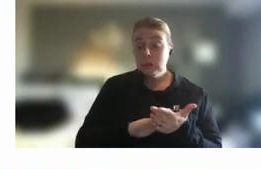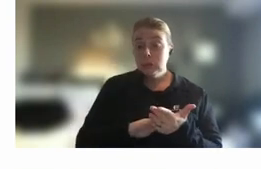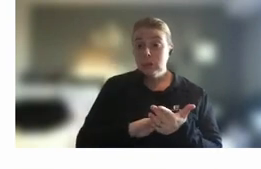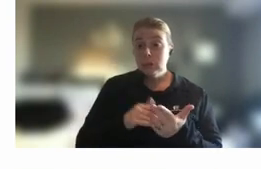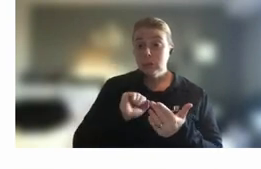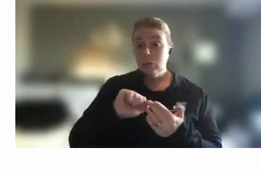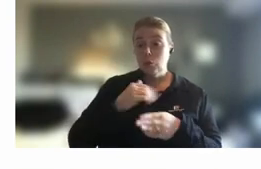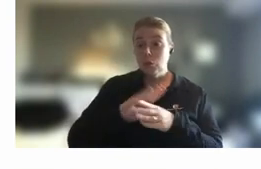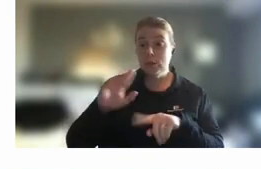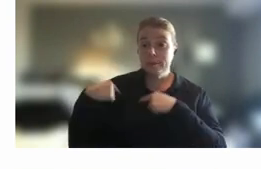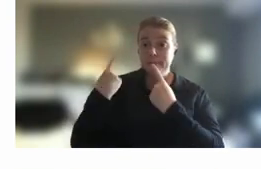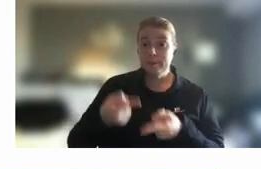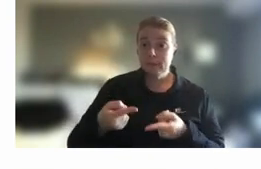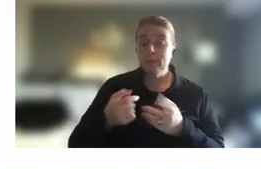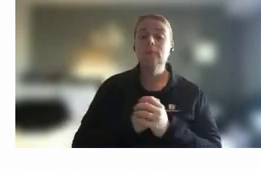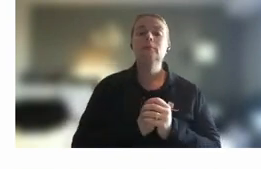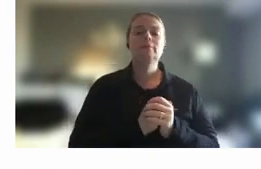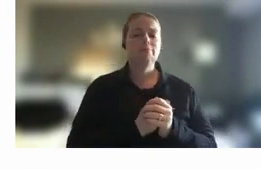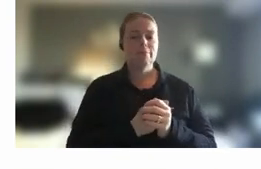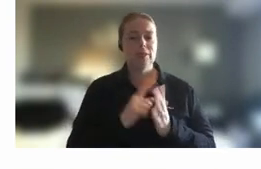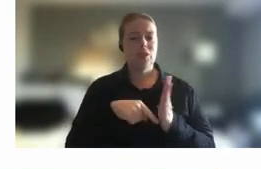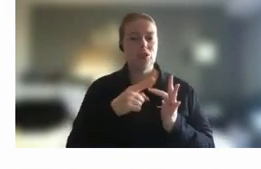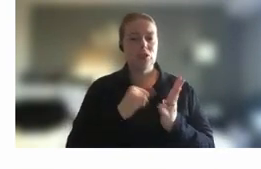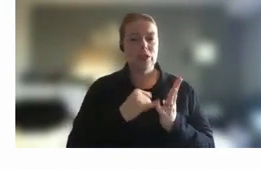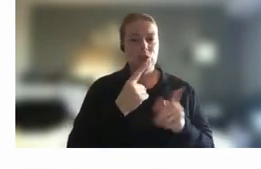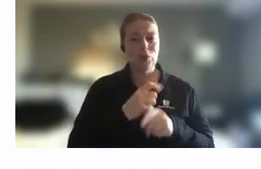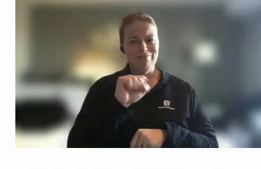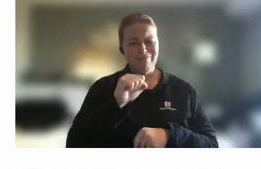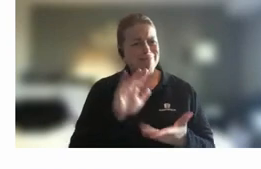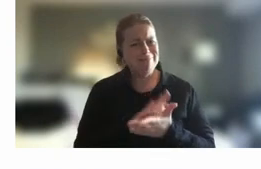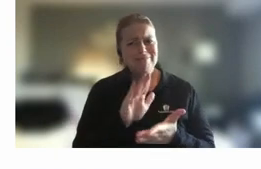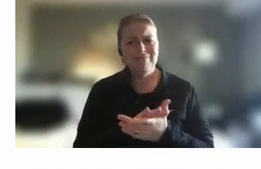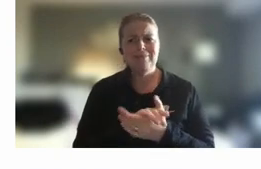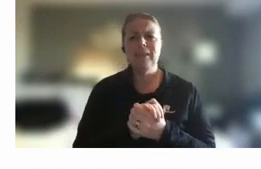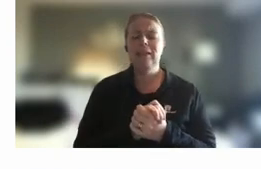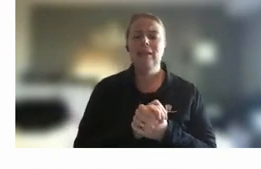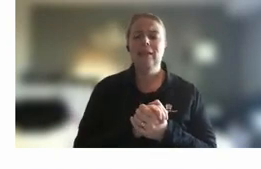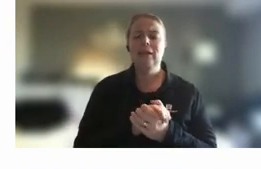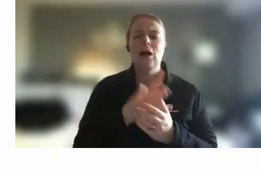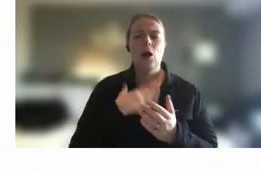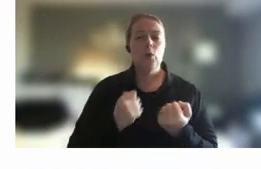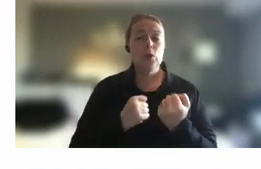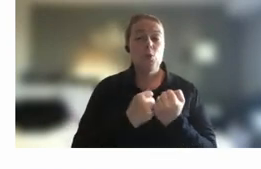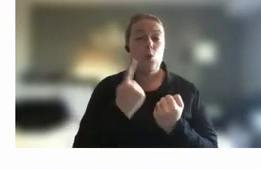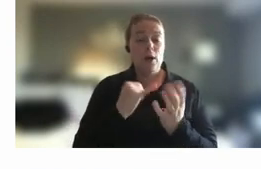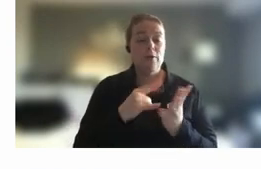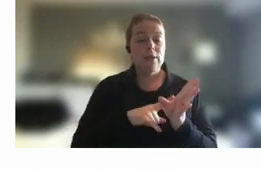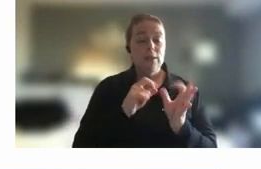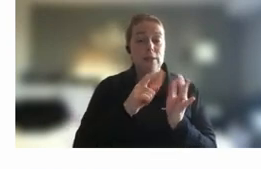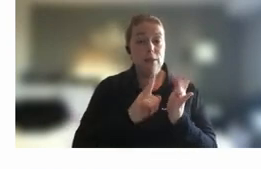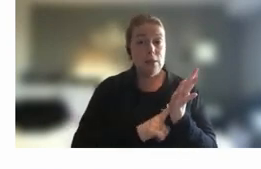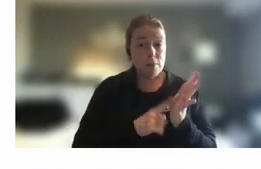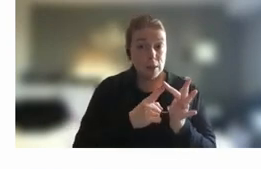absolutely happy to AJ and I just want to second one of the things that Sybil said absolutely um mentoring others